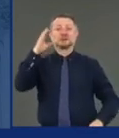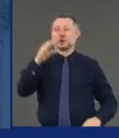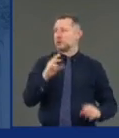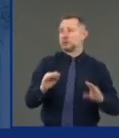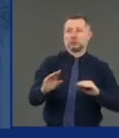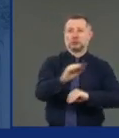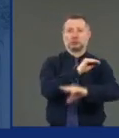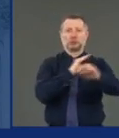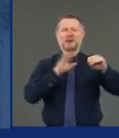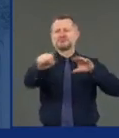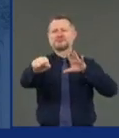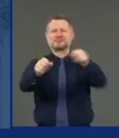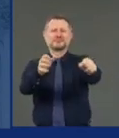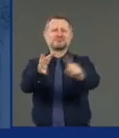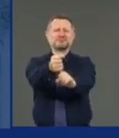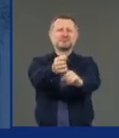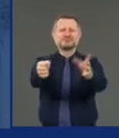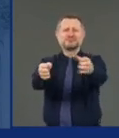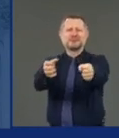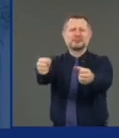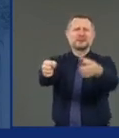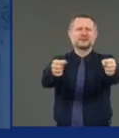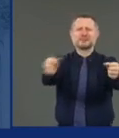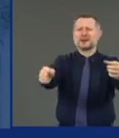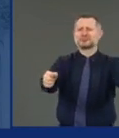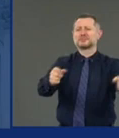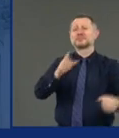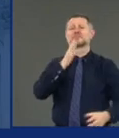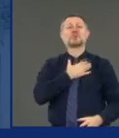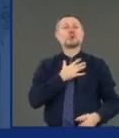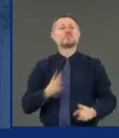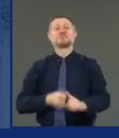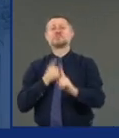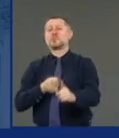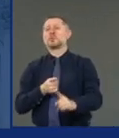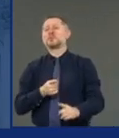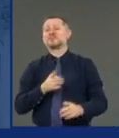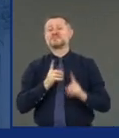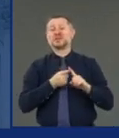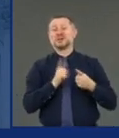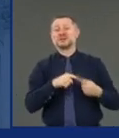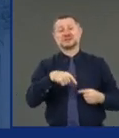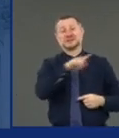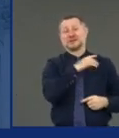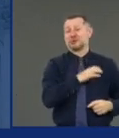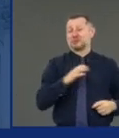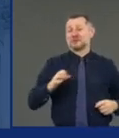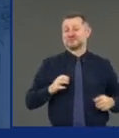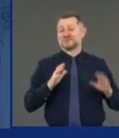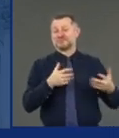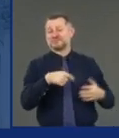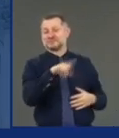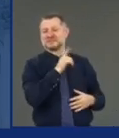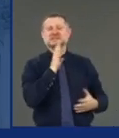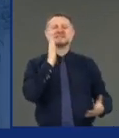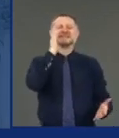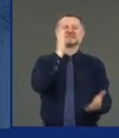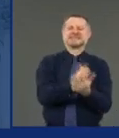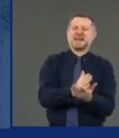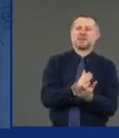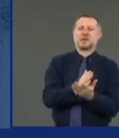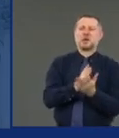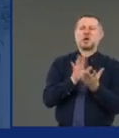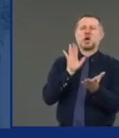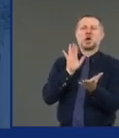friends in the Congress, stop abusing New York. Stop